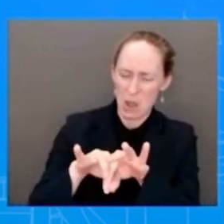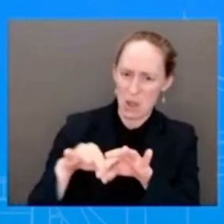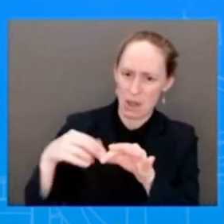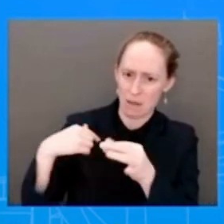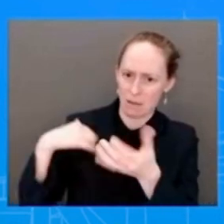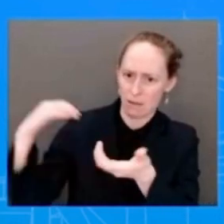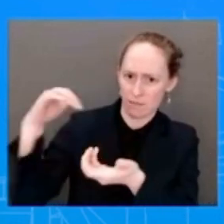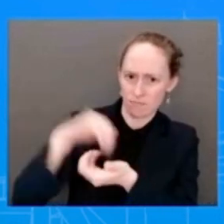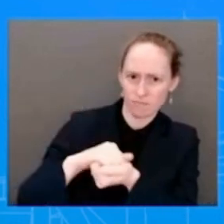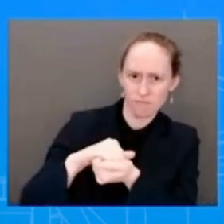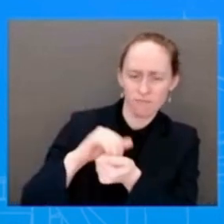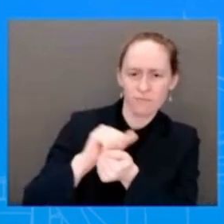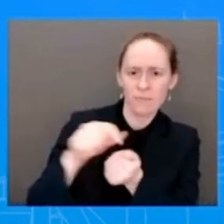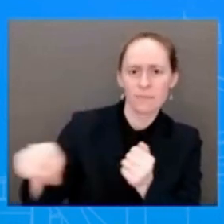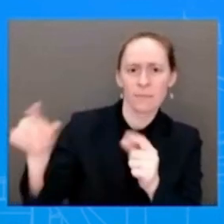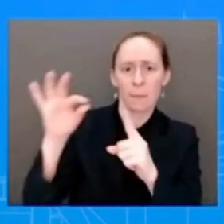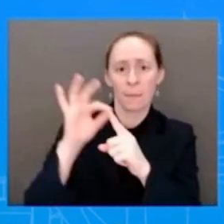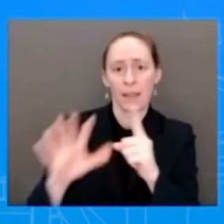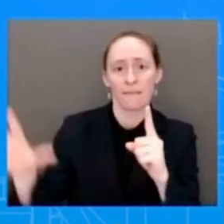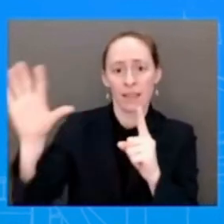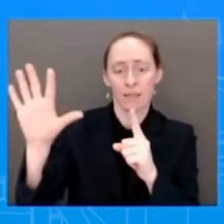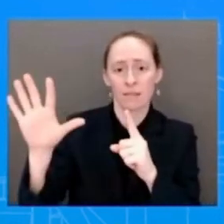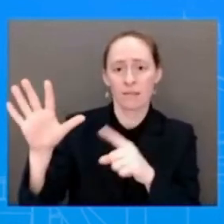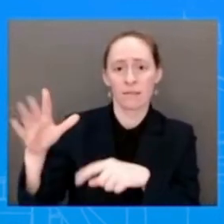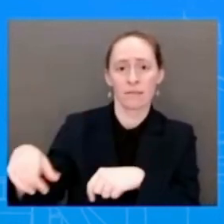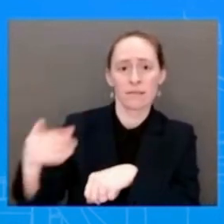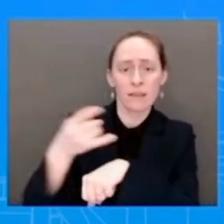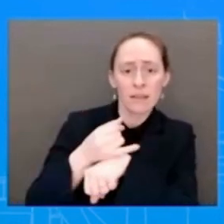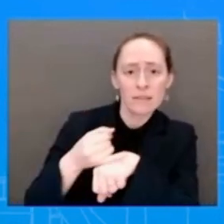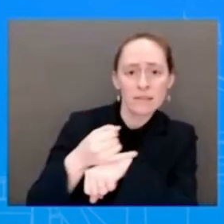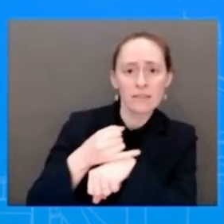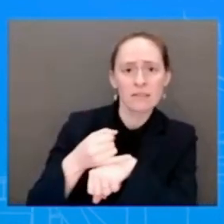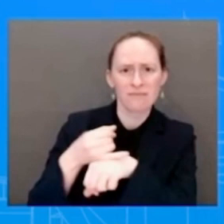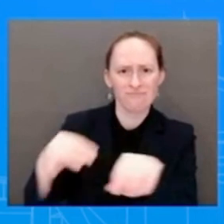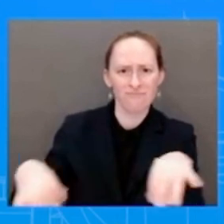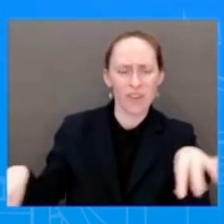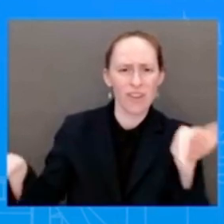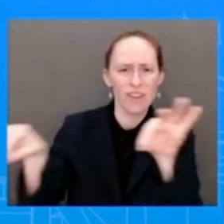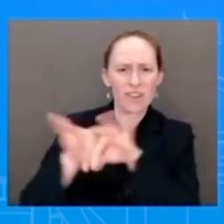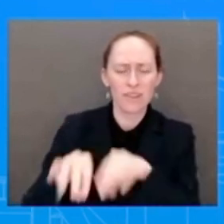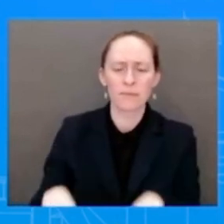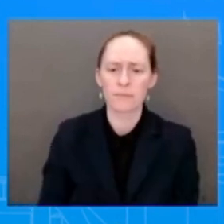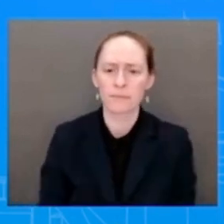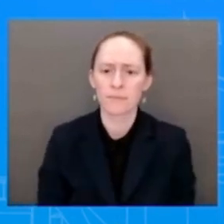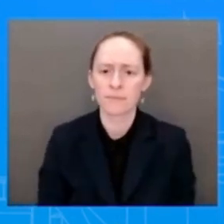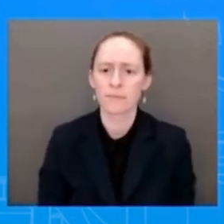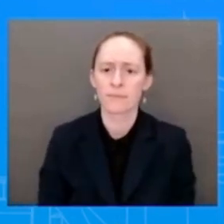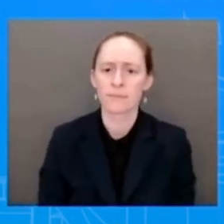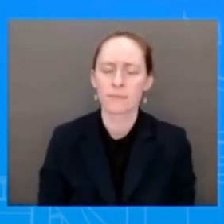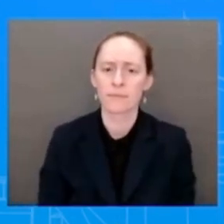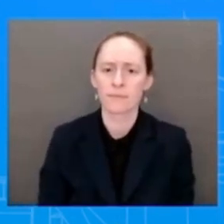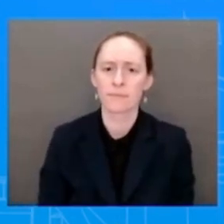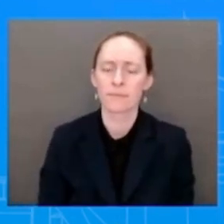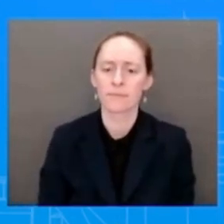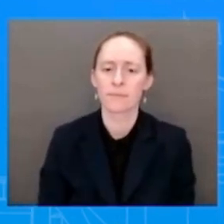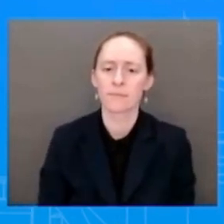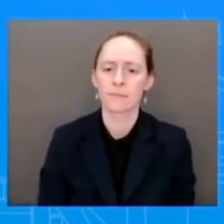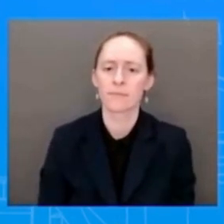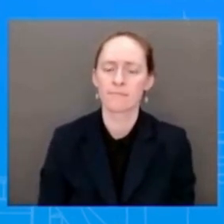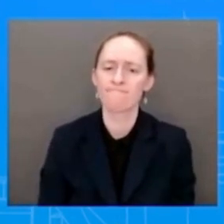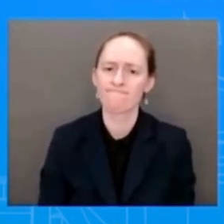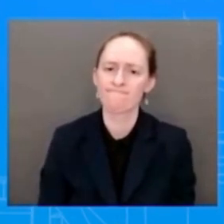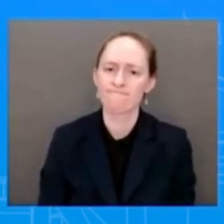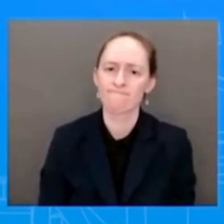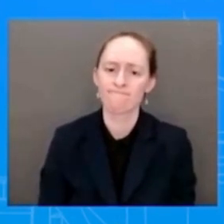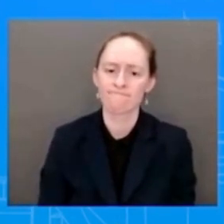But that's the way that we perceive this and how we're moving forward as an important partnership and, again, an alliance that we have with the Philippines. And then,